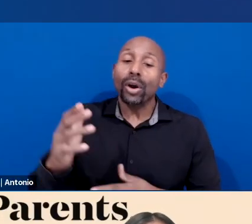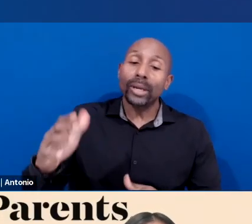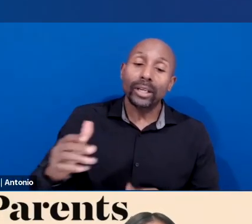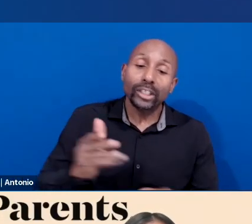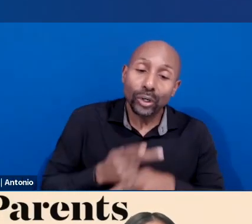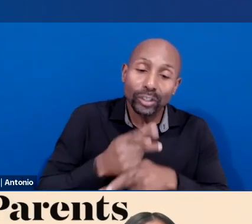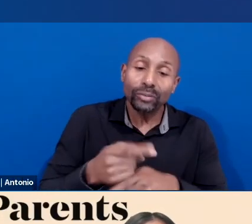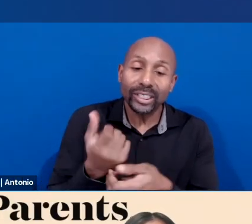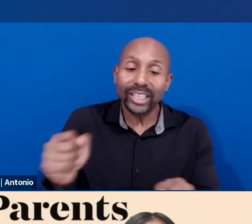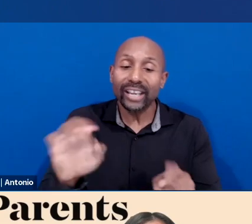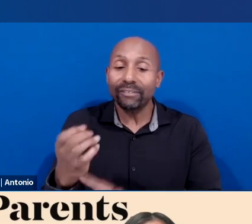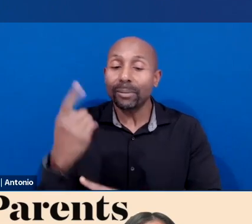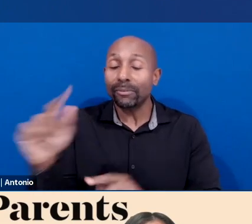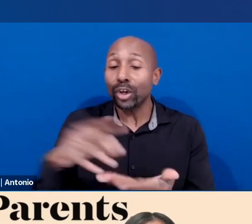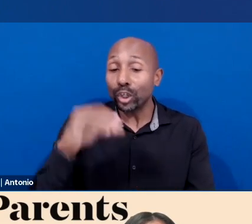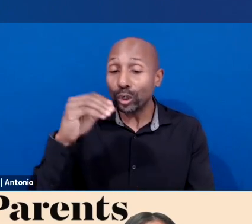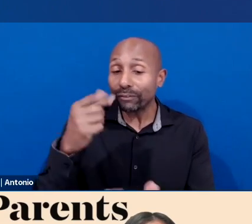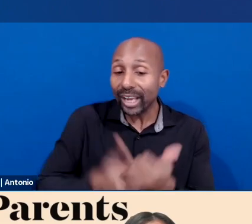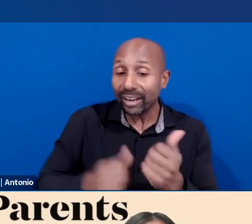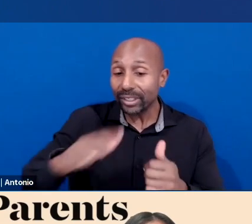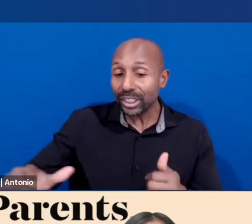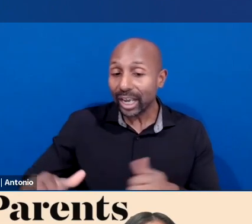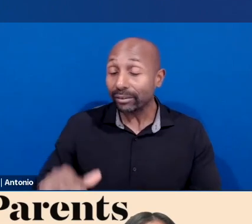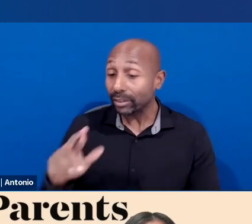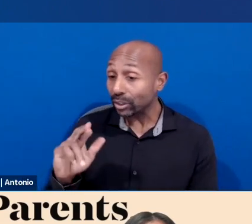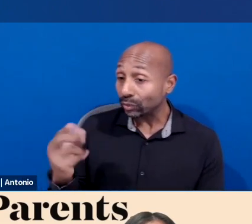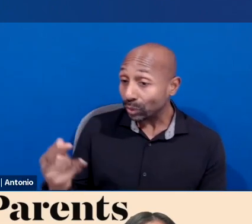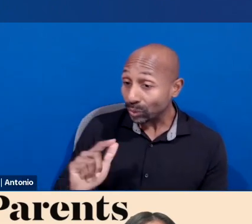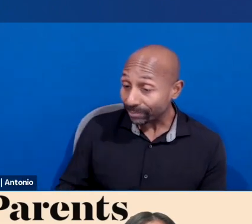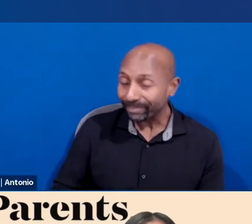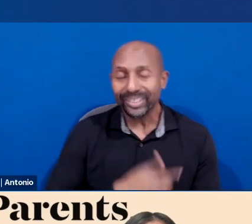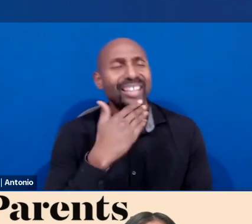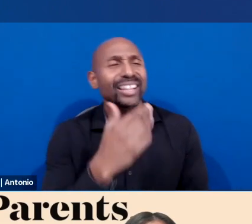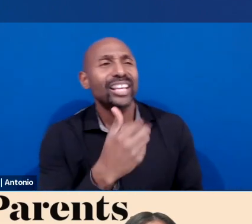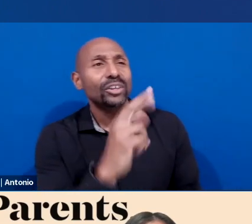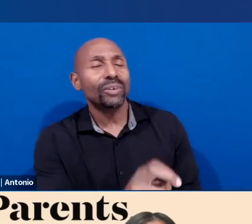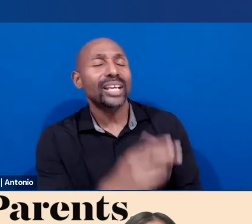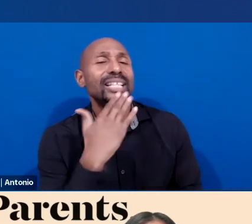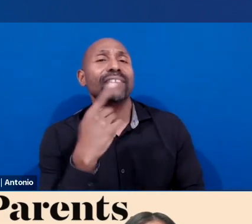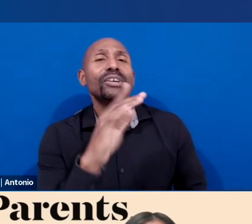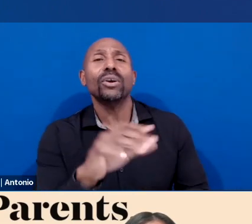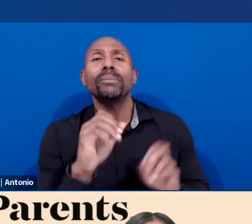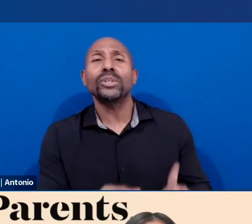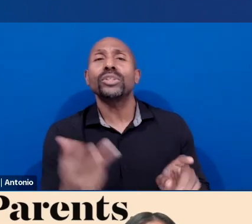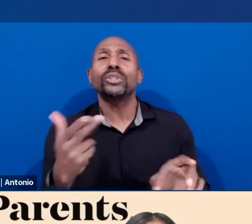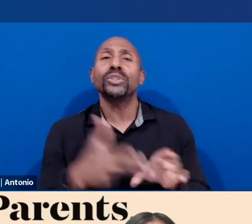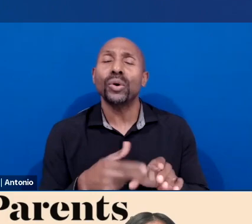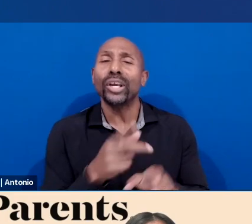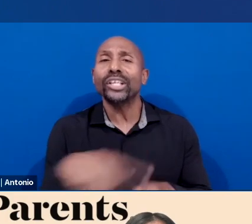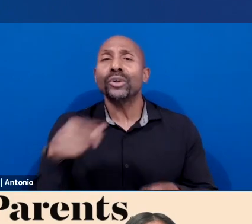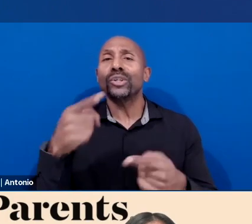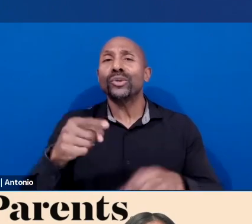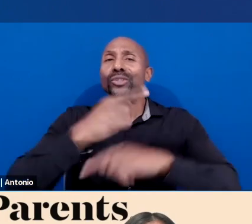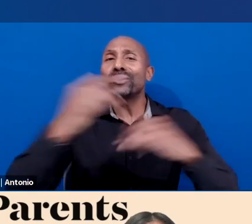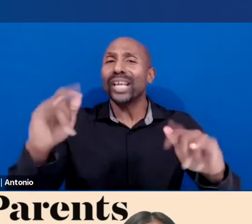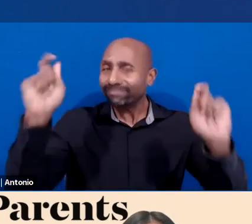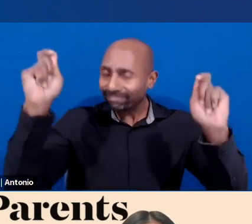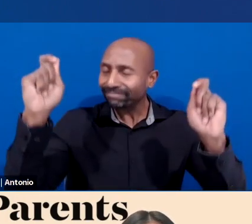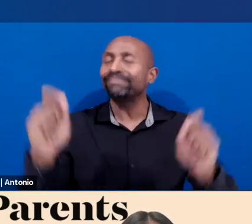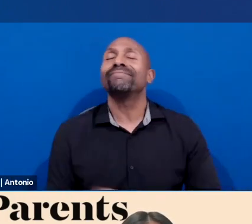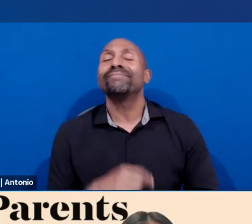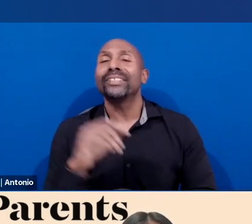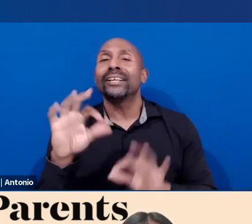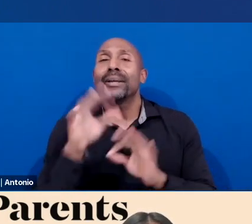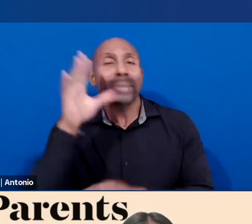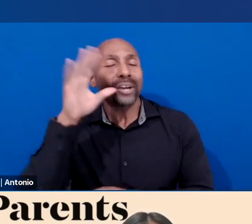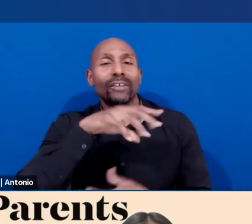thank you all for the opportunity to be here with you on National Parent Involvement Day. I'd like to share